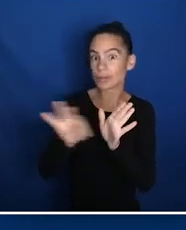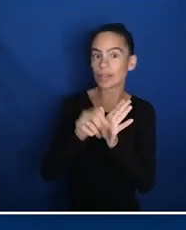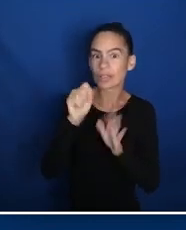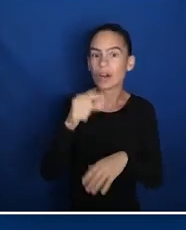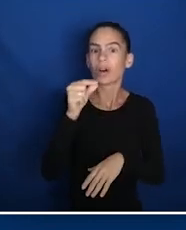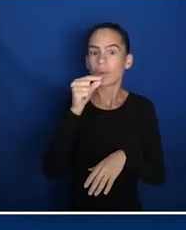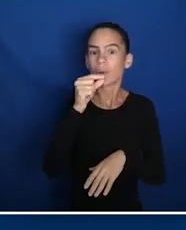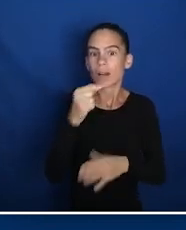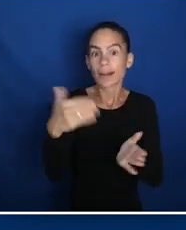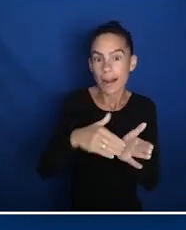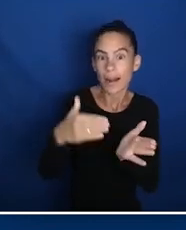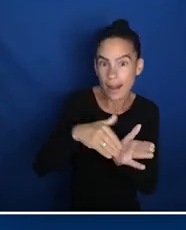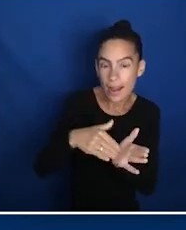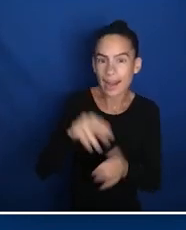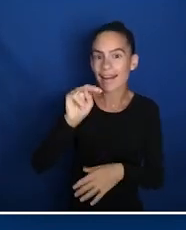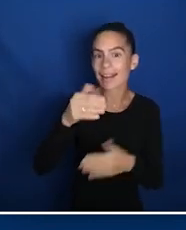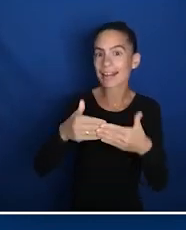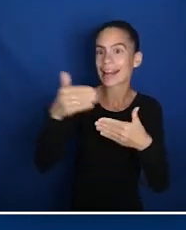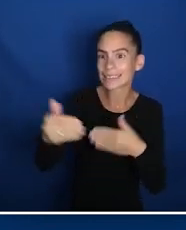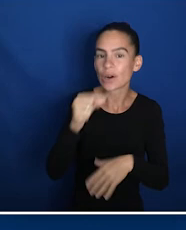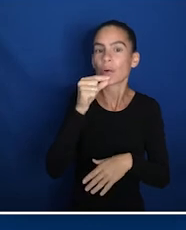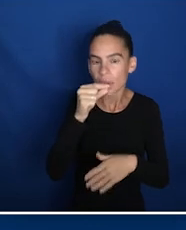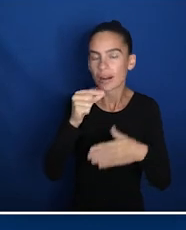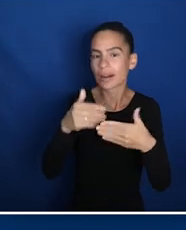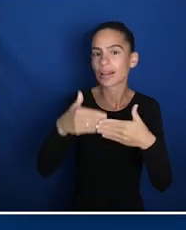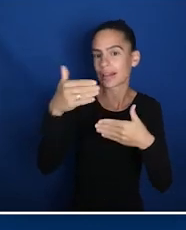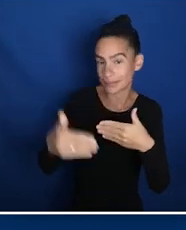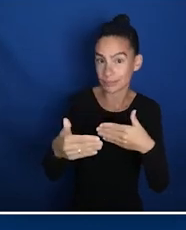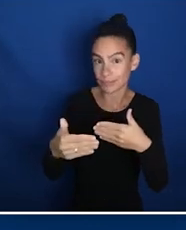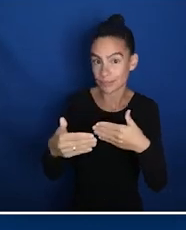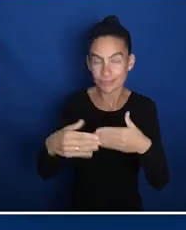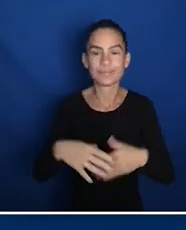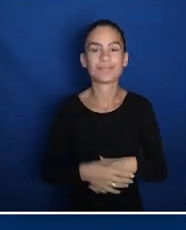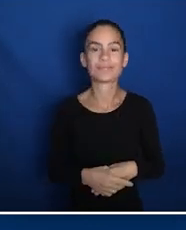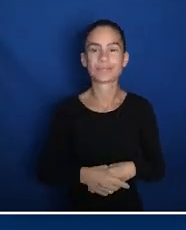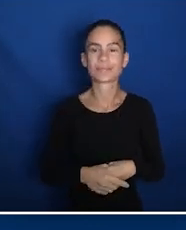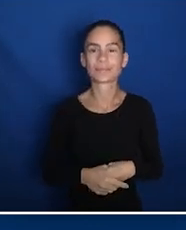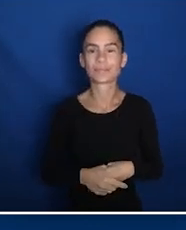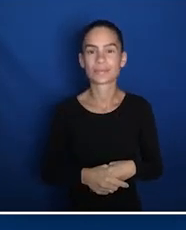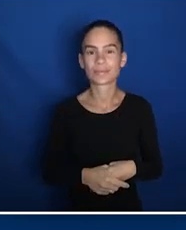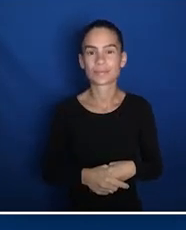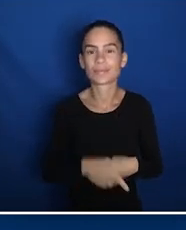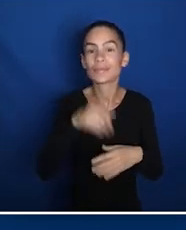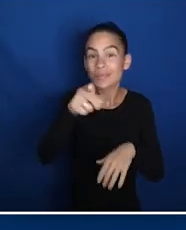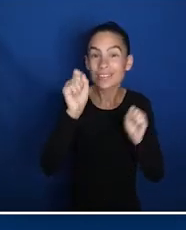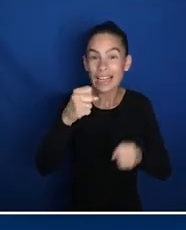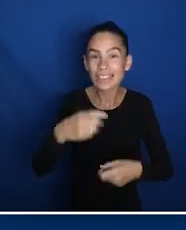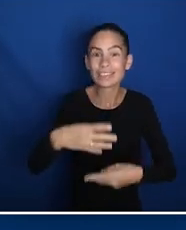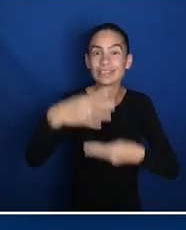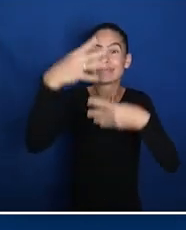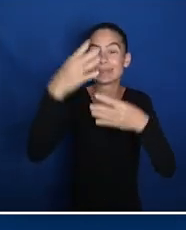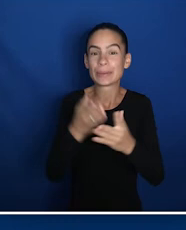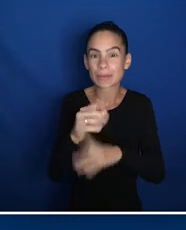consecutively to confirm their choice and puff once the next button appears in order to advance the screen. To change a selection,